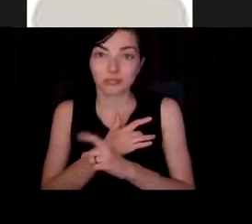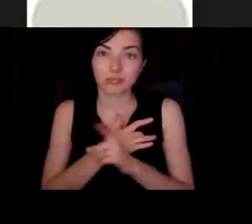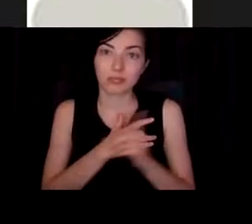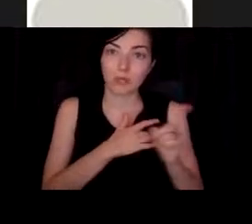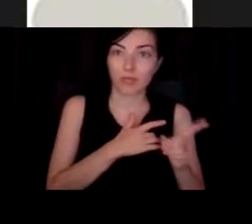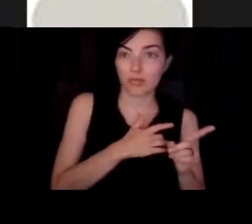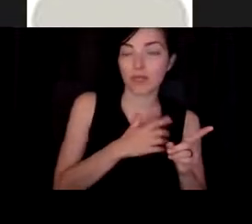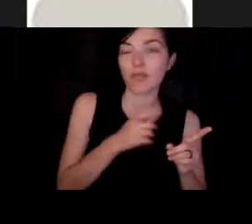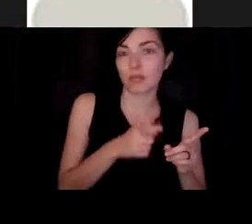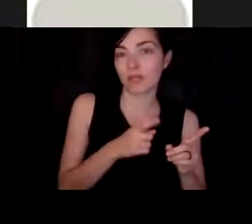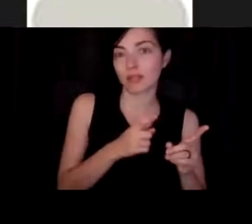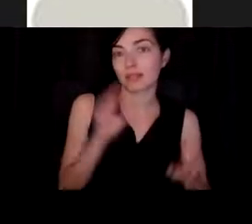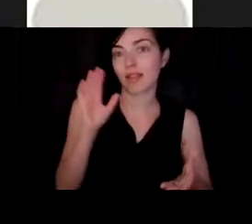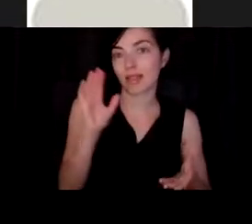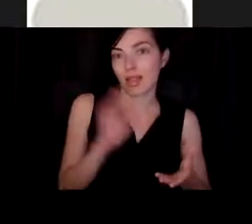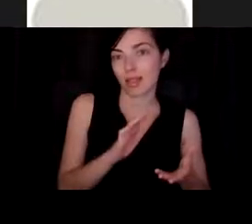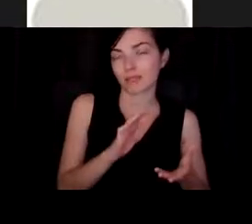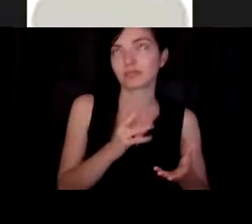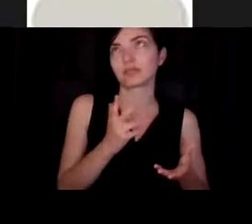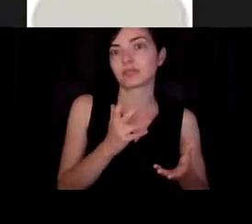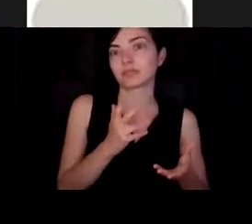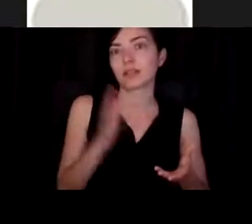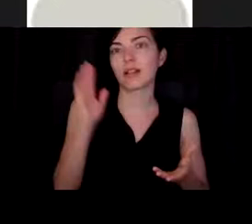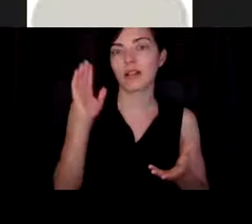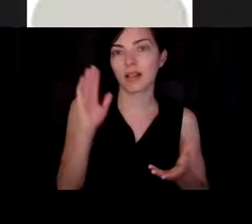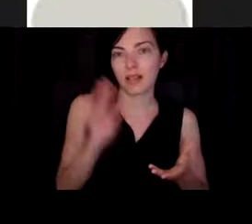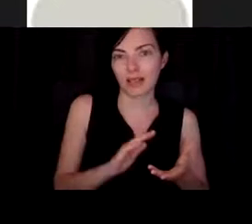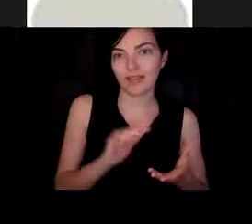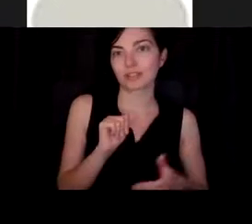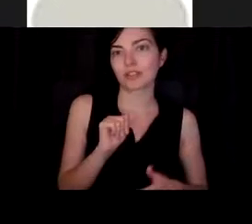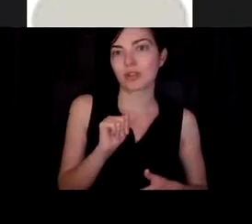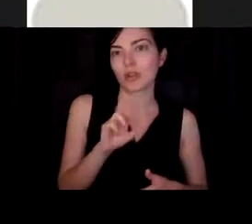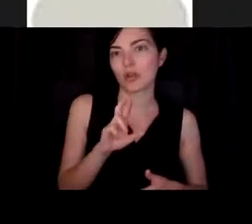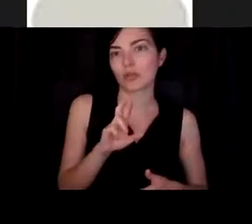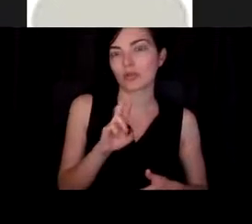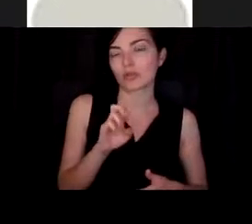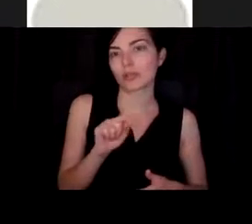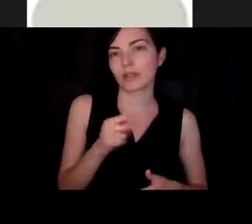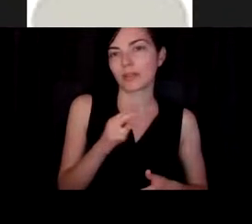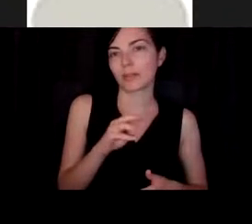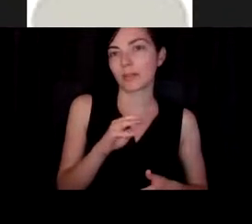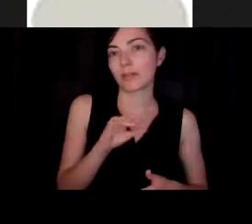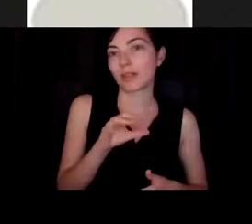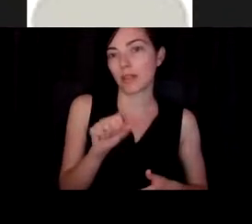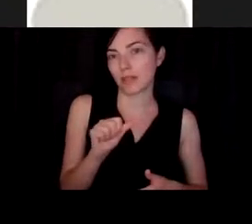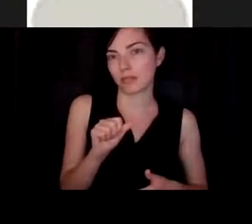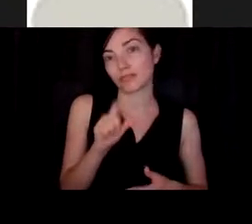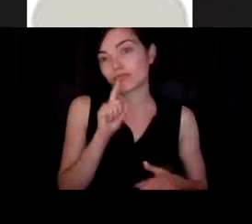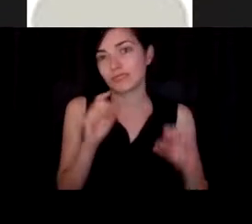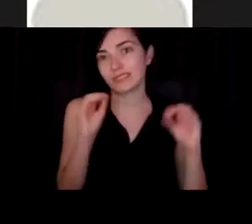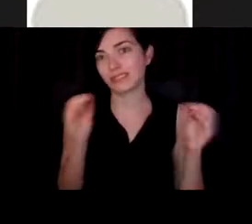less, well, far less arrhythmias. There's no arrhythmias with rats that we implant with these